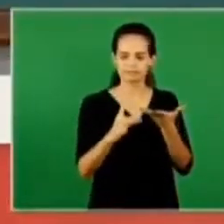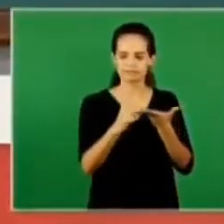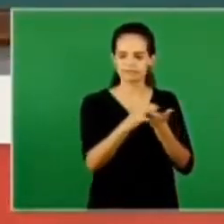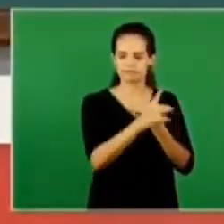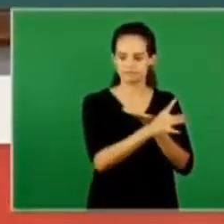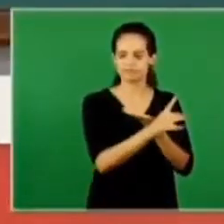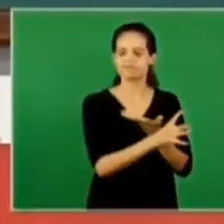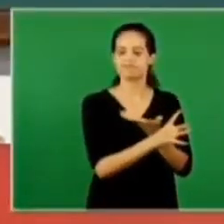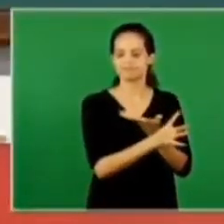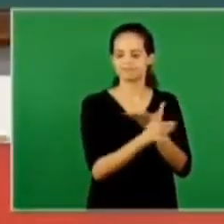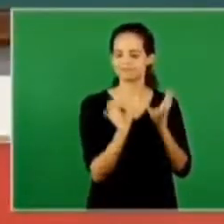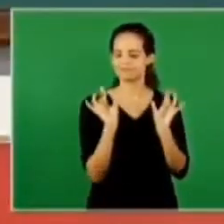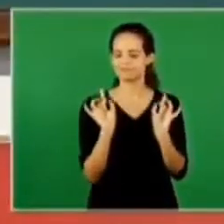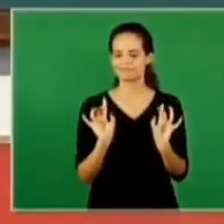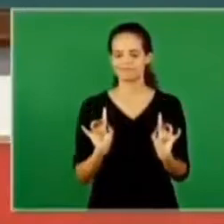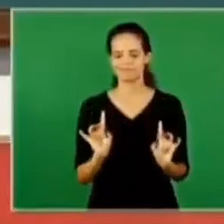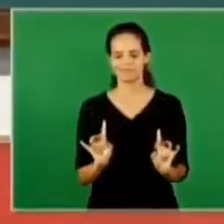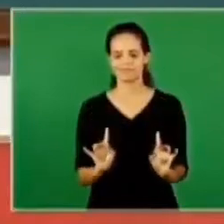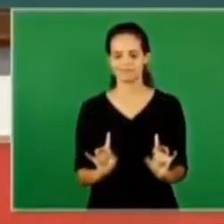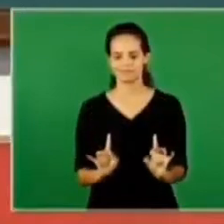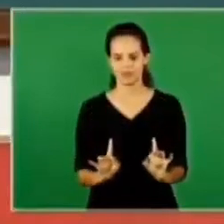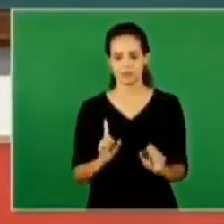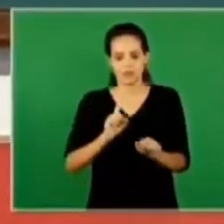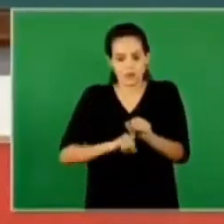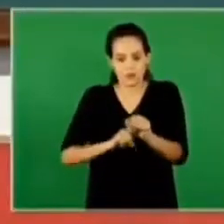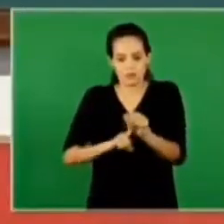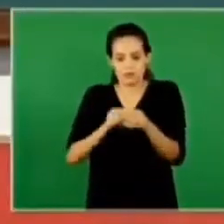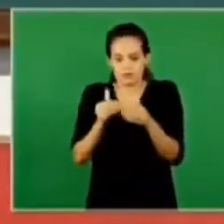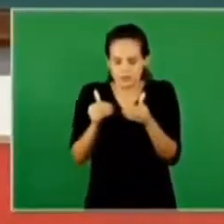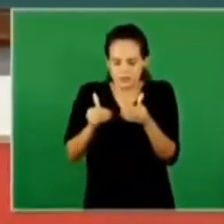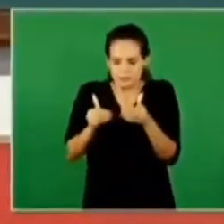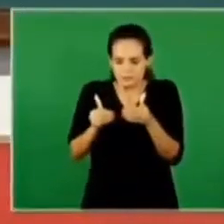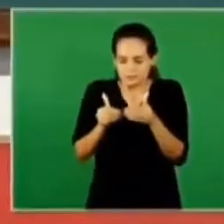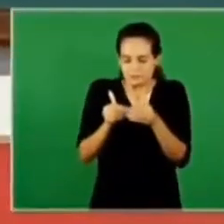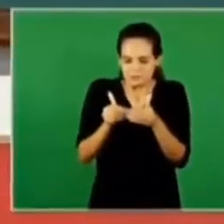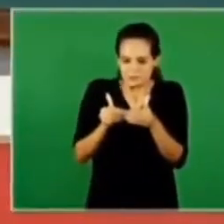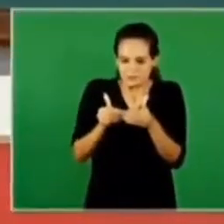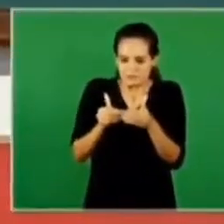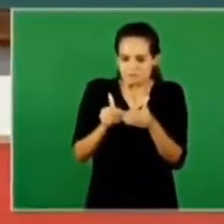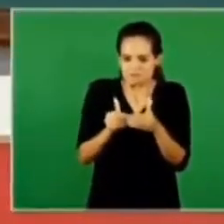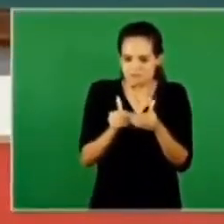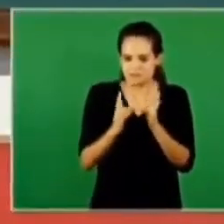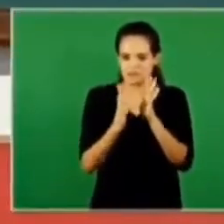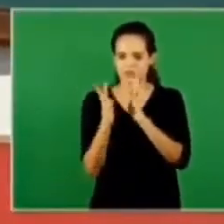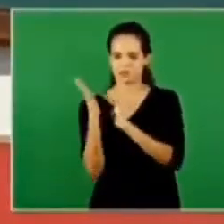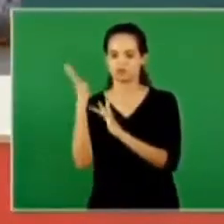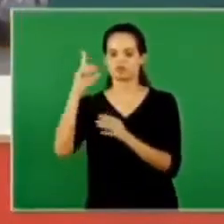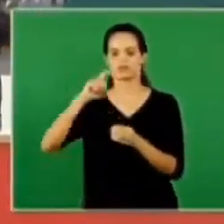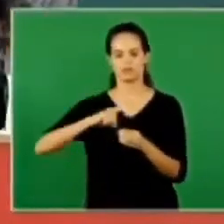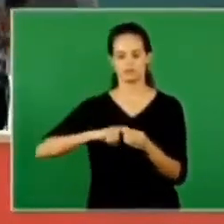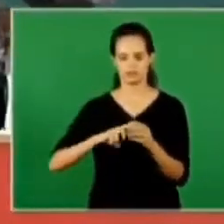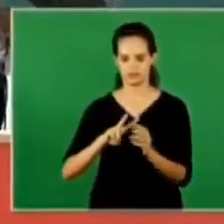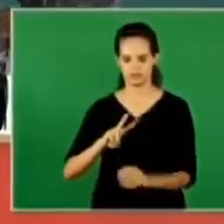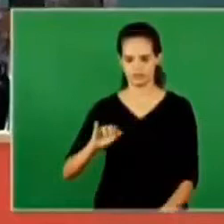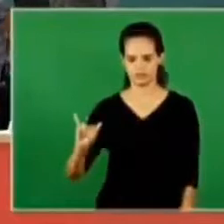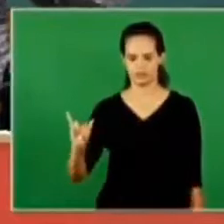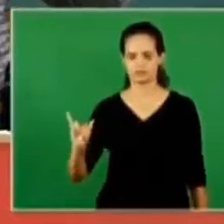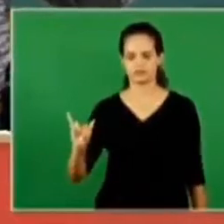it's a moment that precedes the coming of the lord jesus